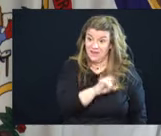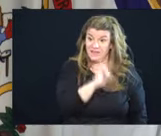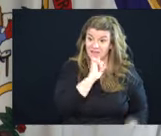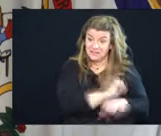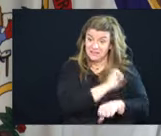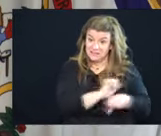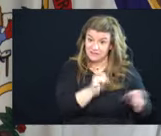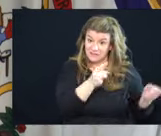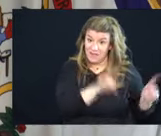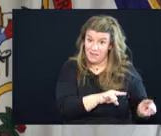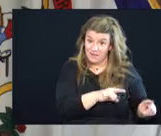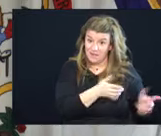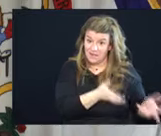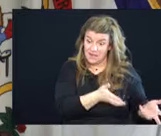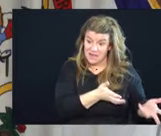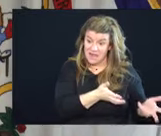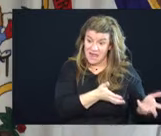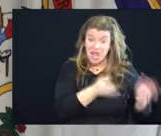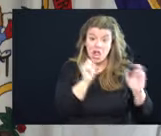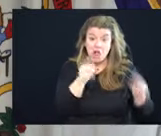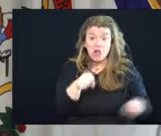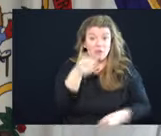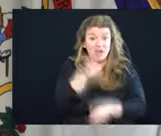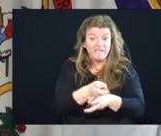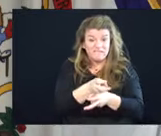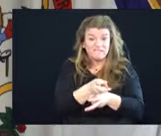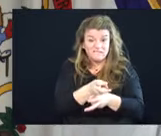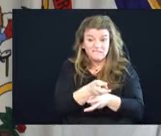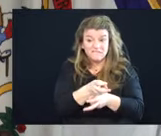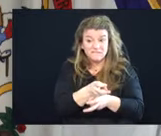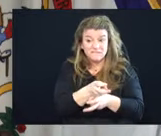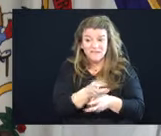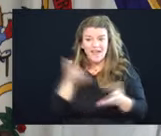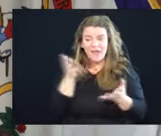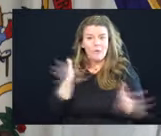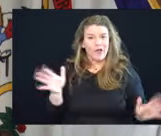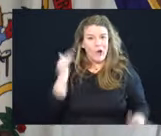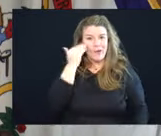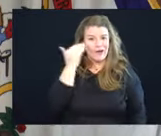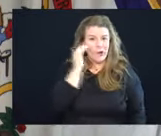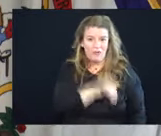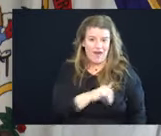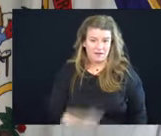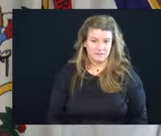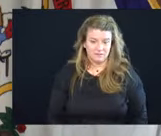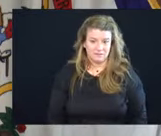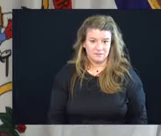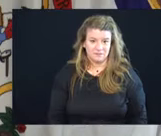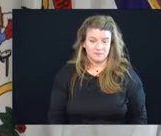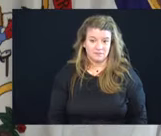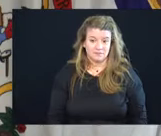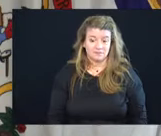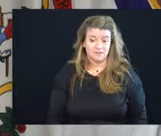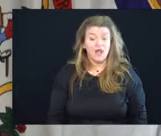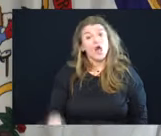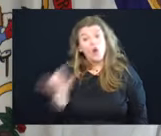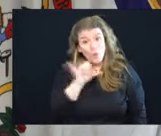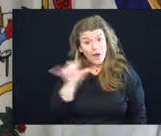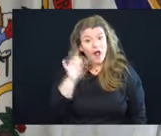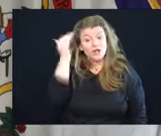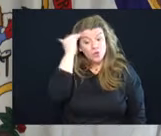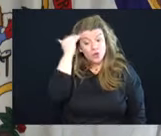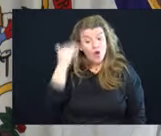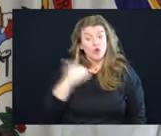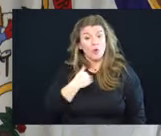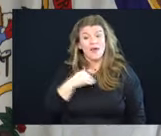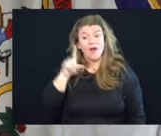then it could be pretty tough. And we all know that. Now, we also know that you've got a